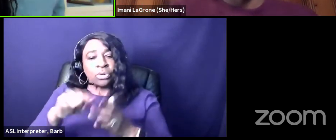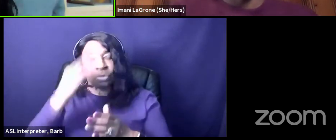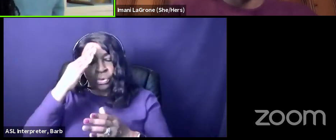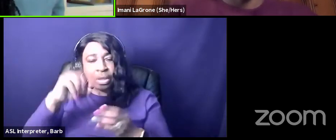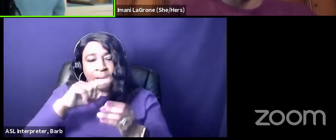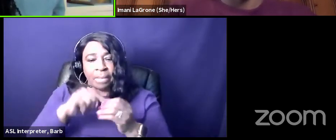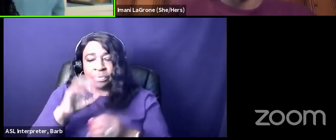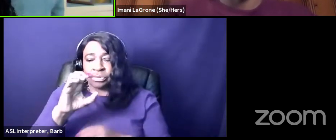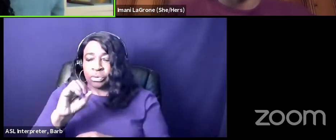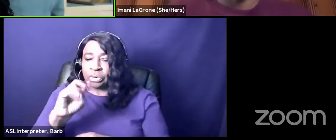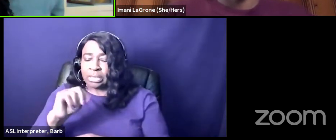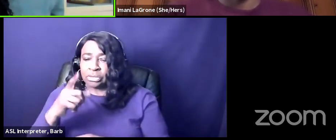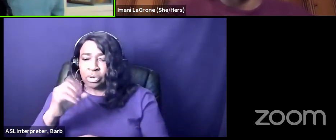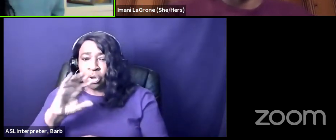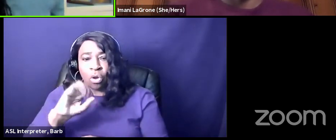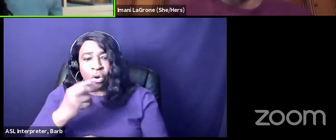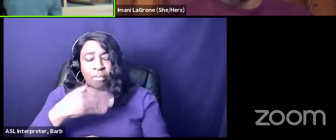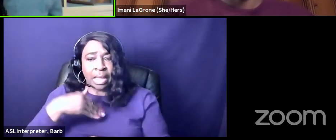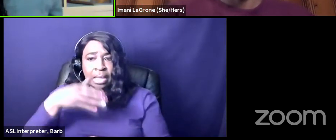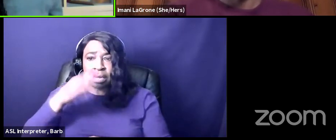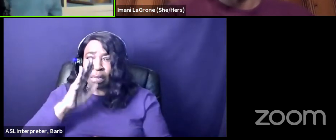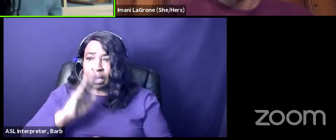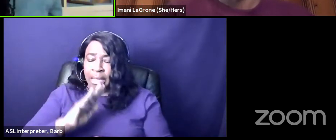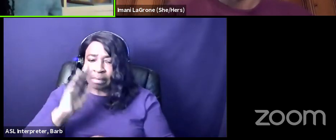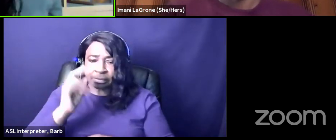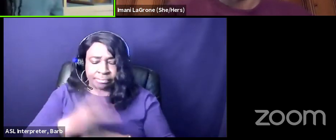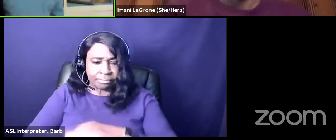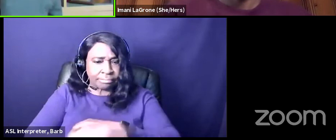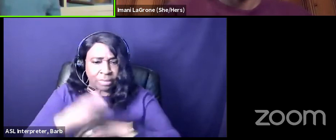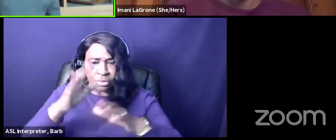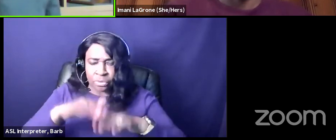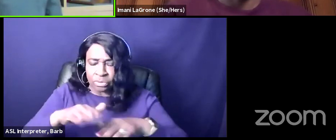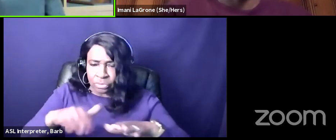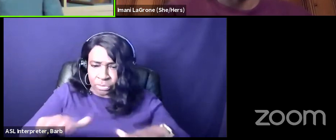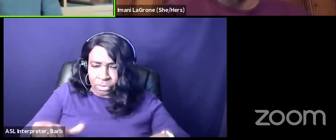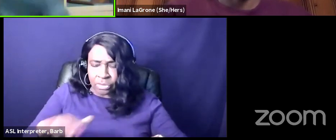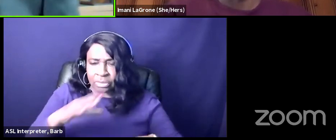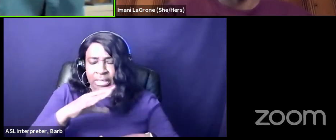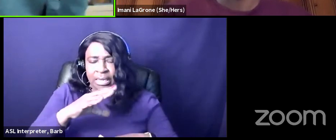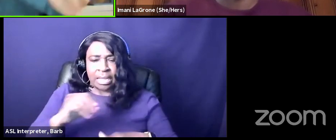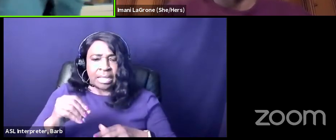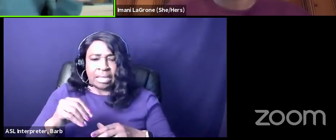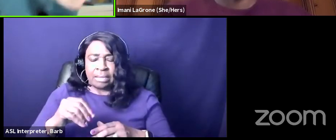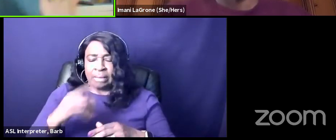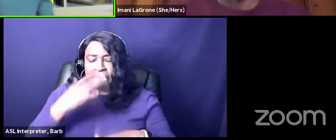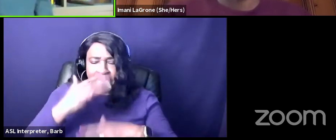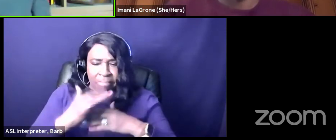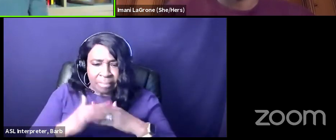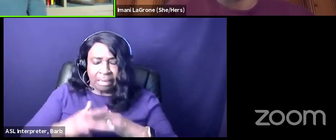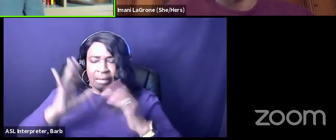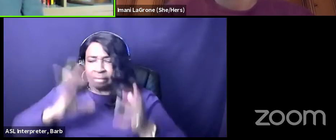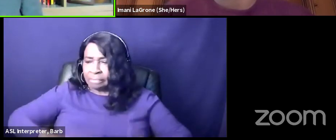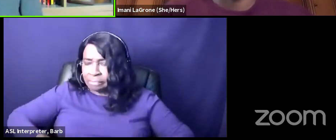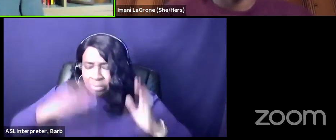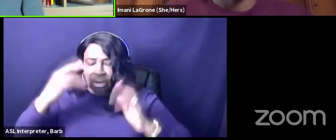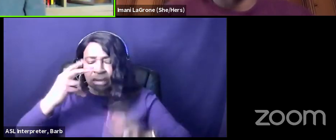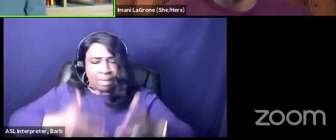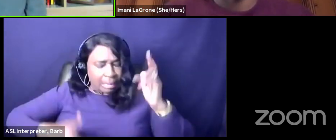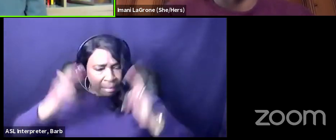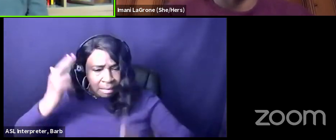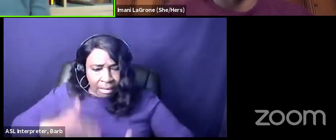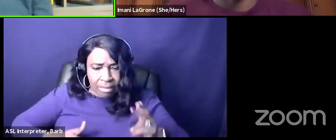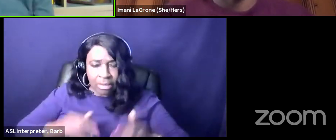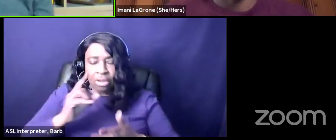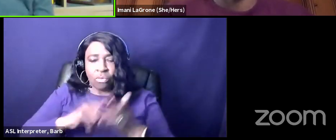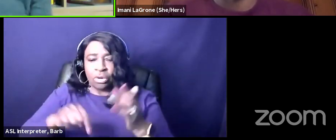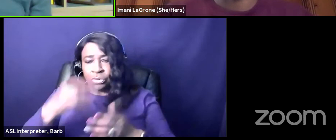congo oh my god child soldiers and machetes and you know blood and violence and guns okay what do know